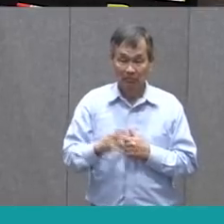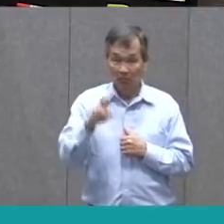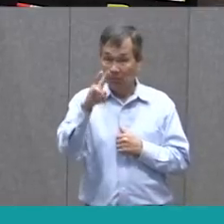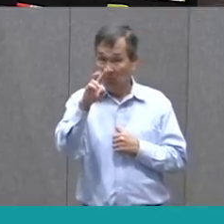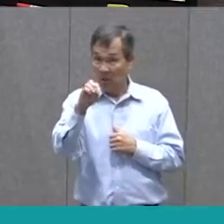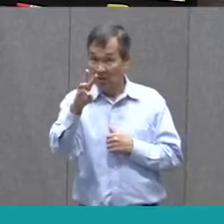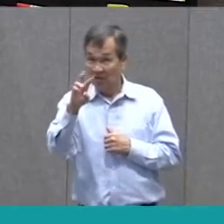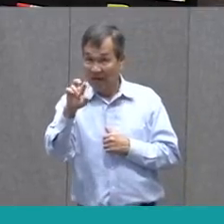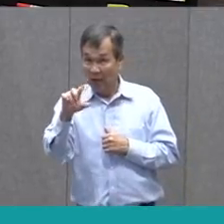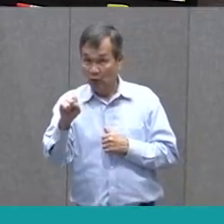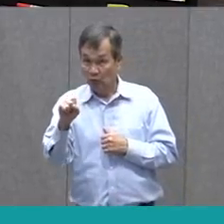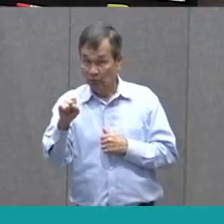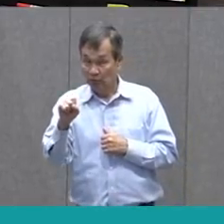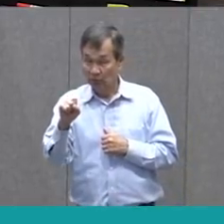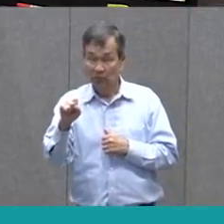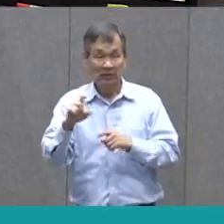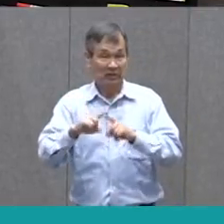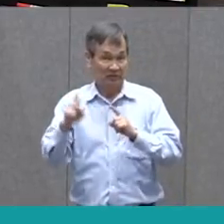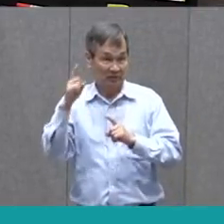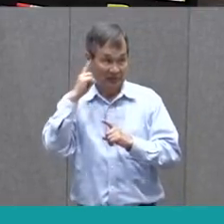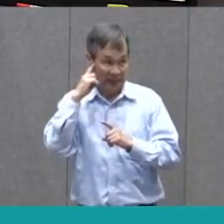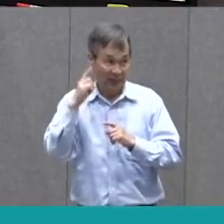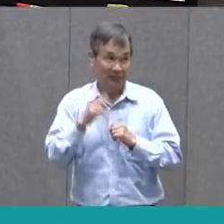can have different sounds.